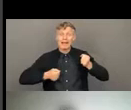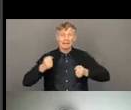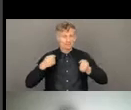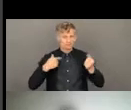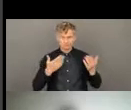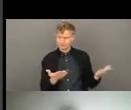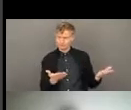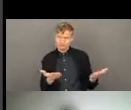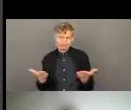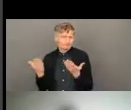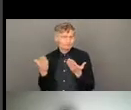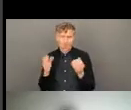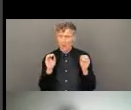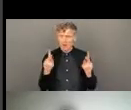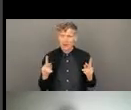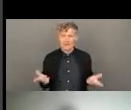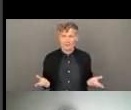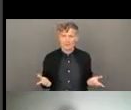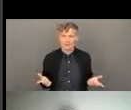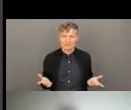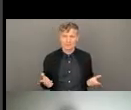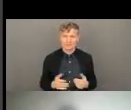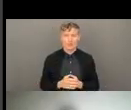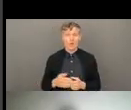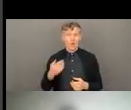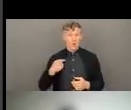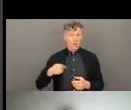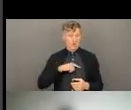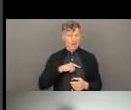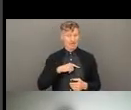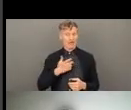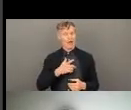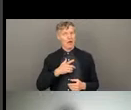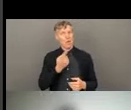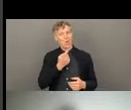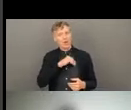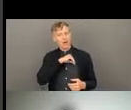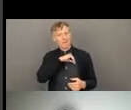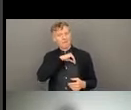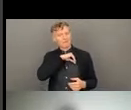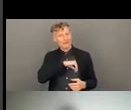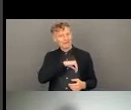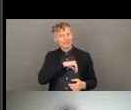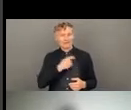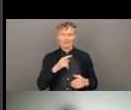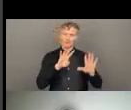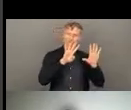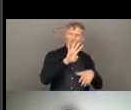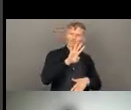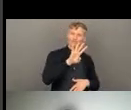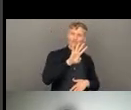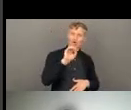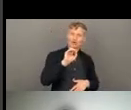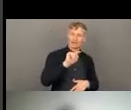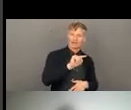increased from 40 to 90. Such also contributed. Such also contributed